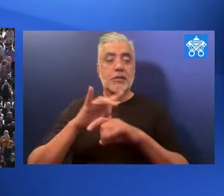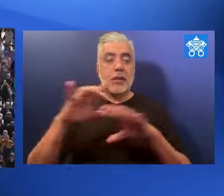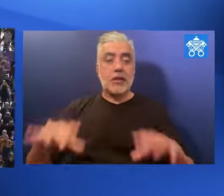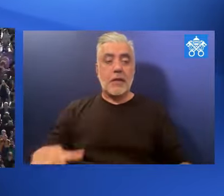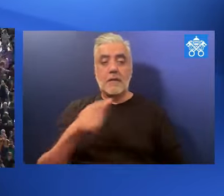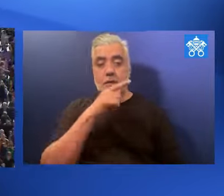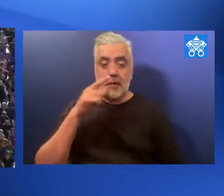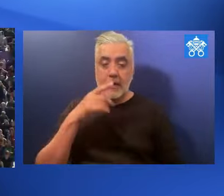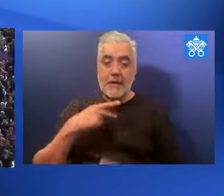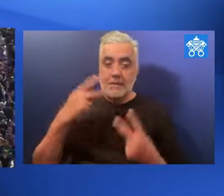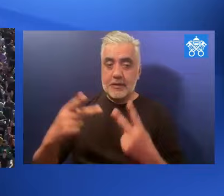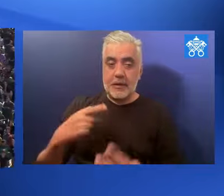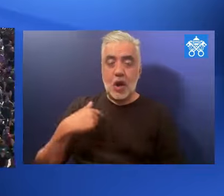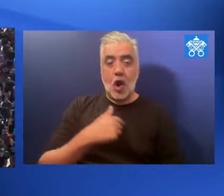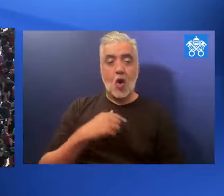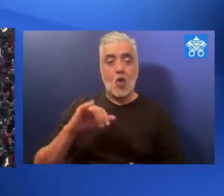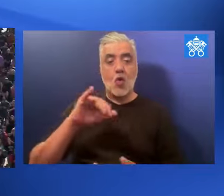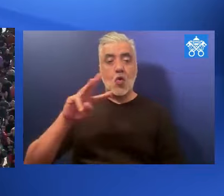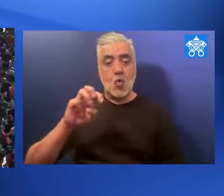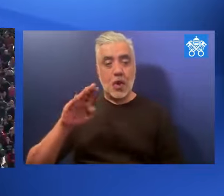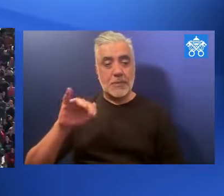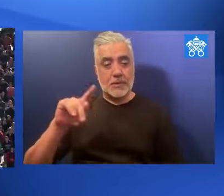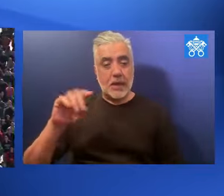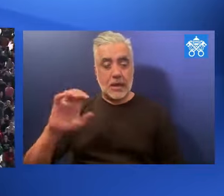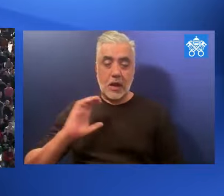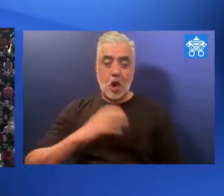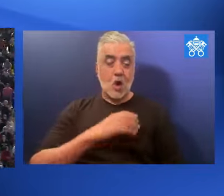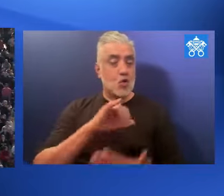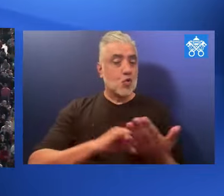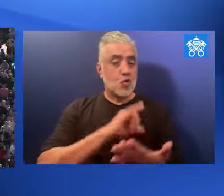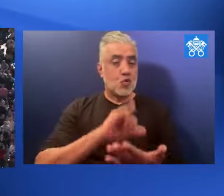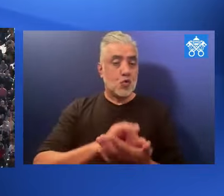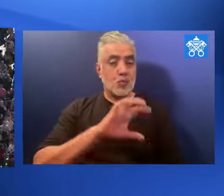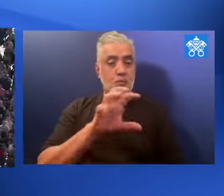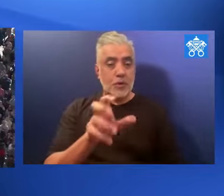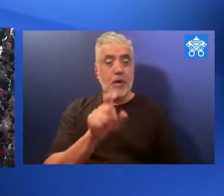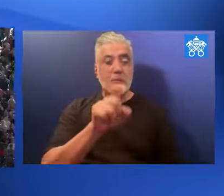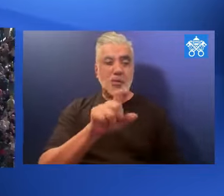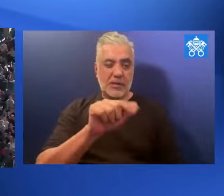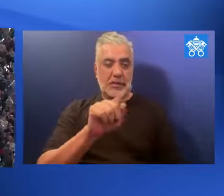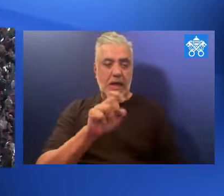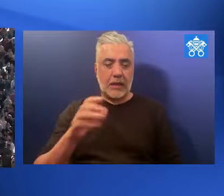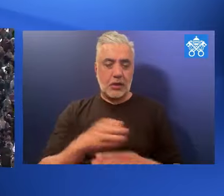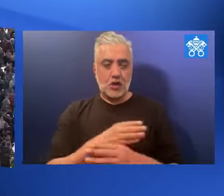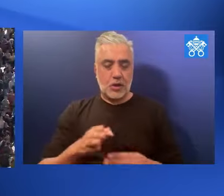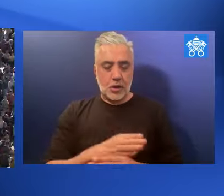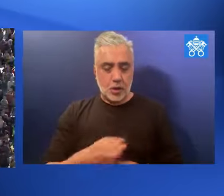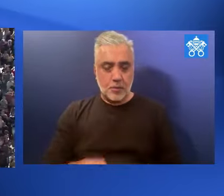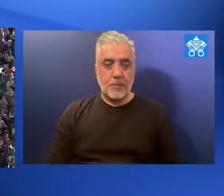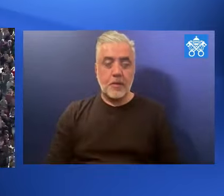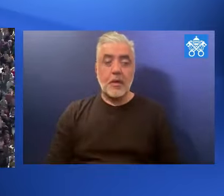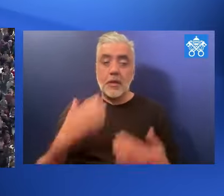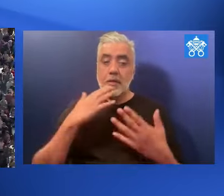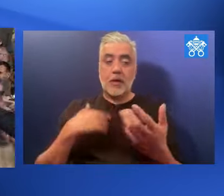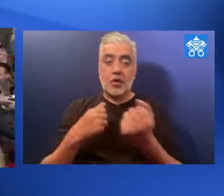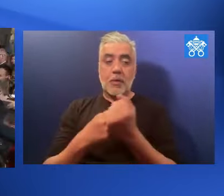first Sunday of Lent. Please visit the Vatican News web portal, our Facebook, Instagram, X, and YouTube accounts for coverage of today's